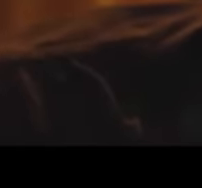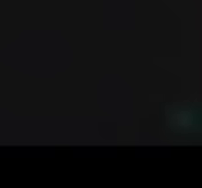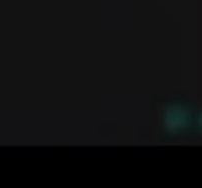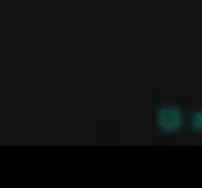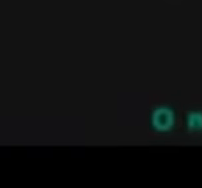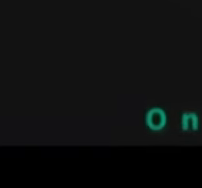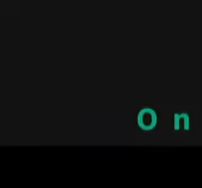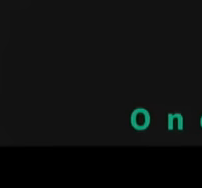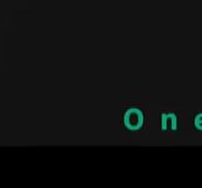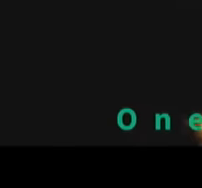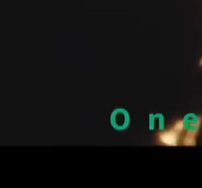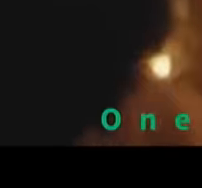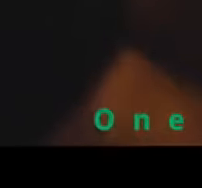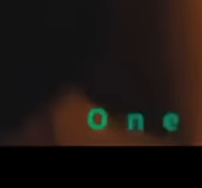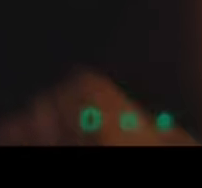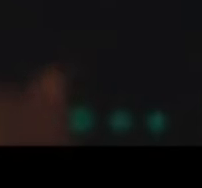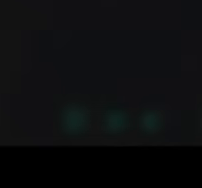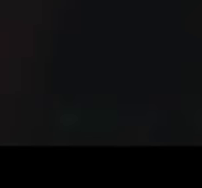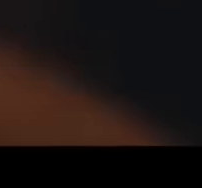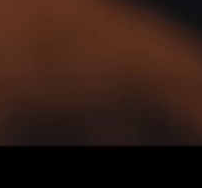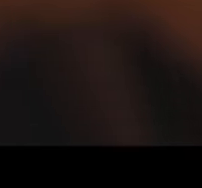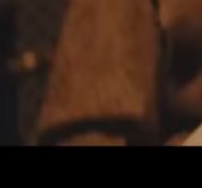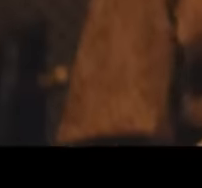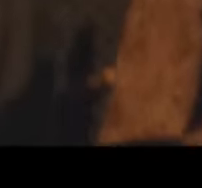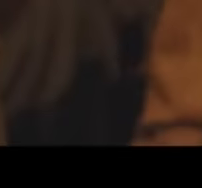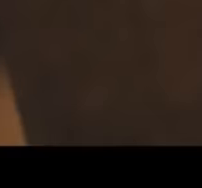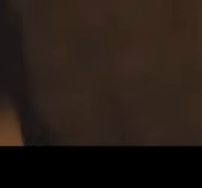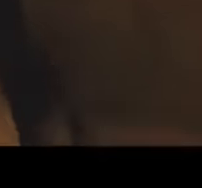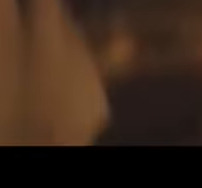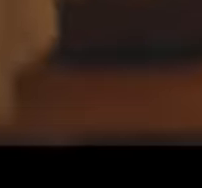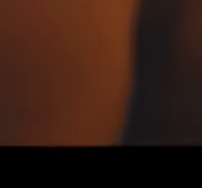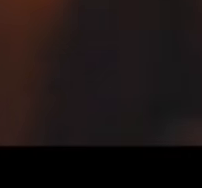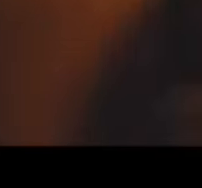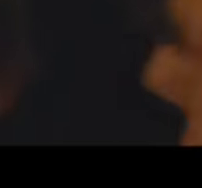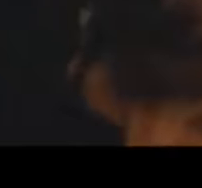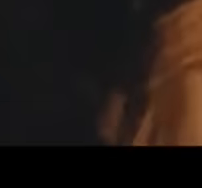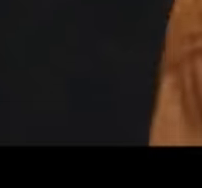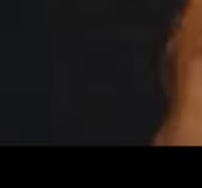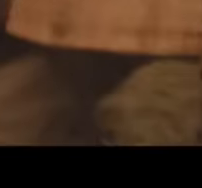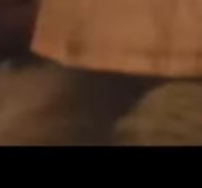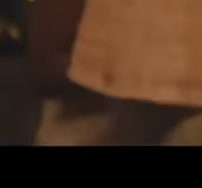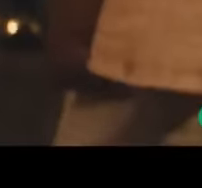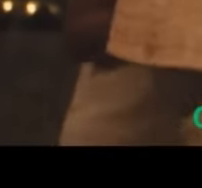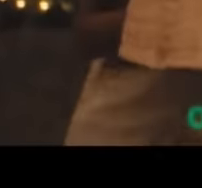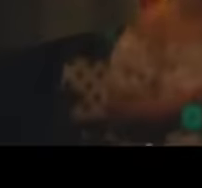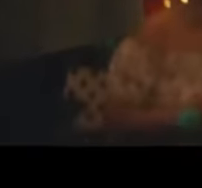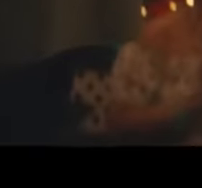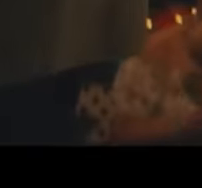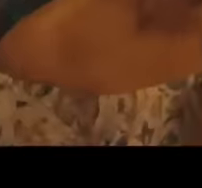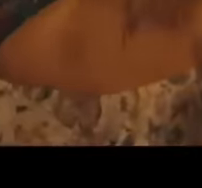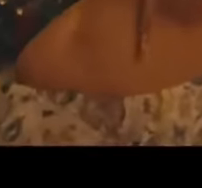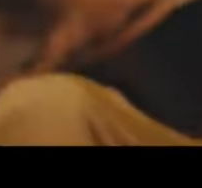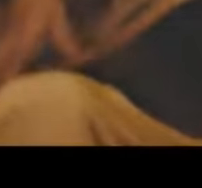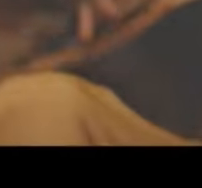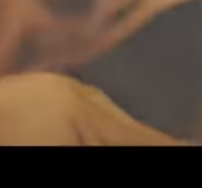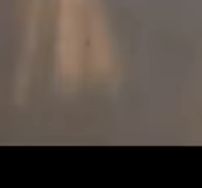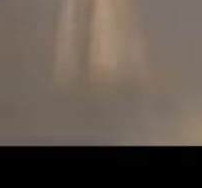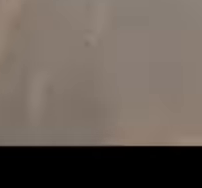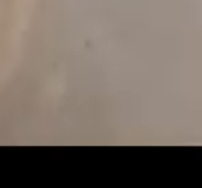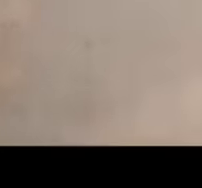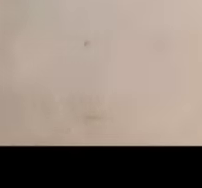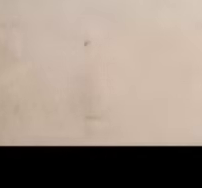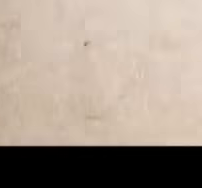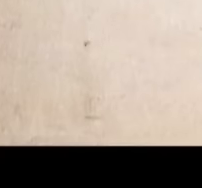One more reason to celebrate. One more joyful melody. The more meaningful